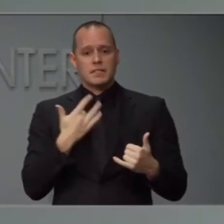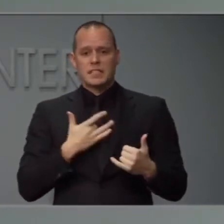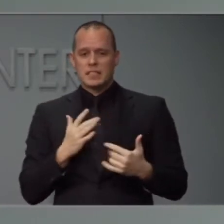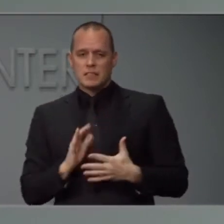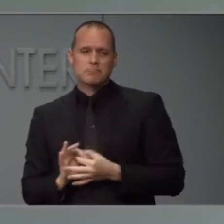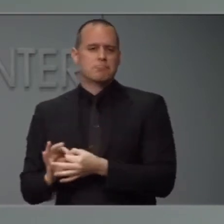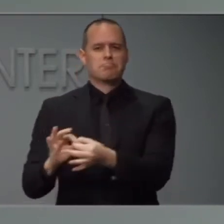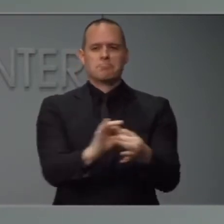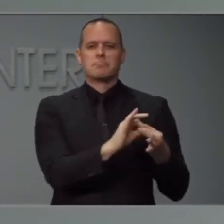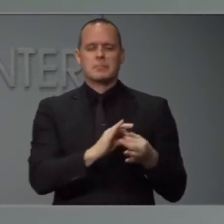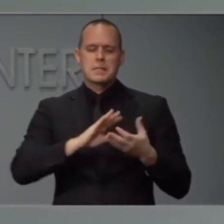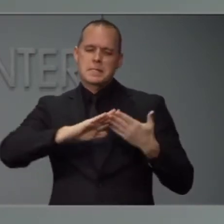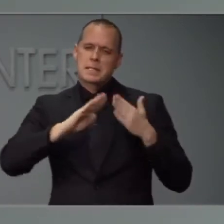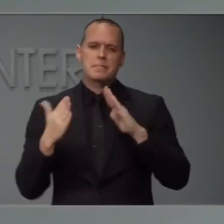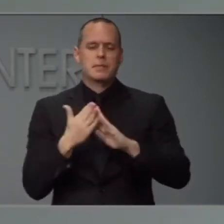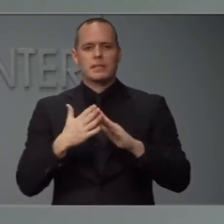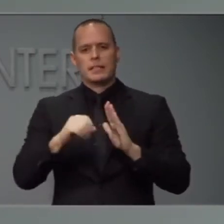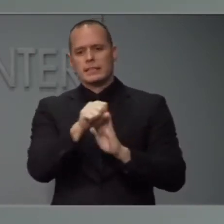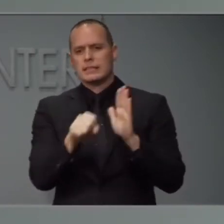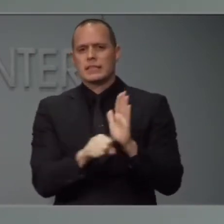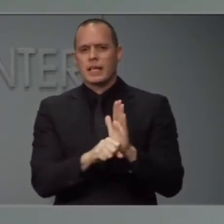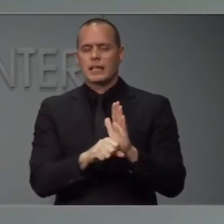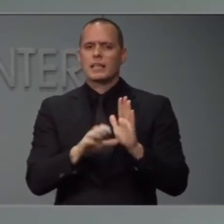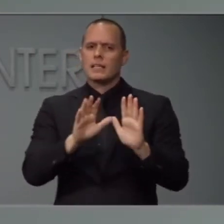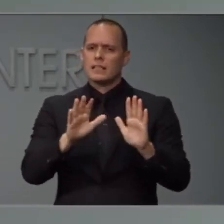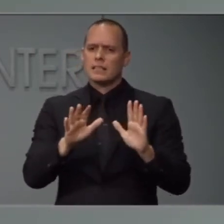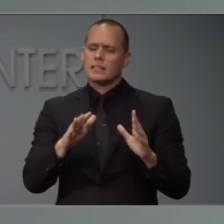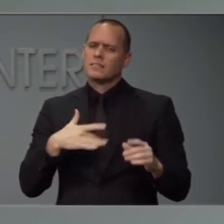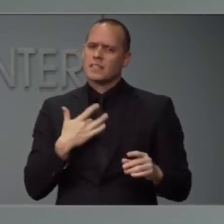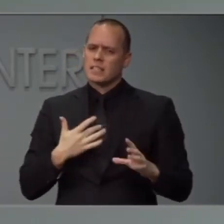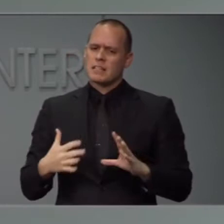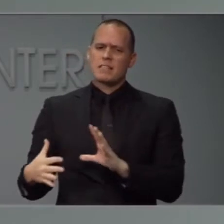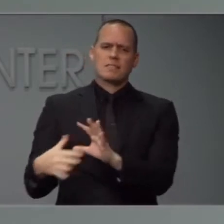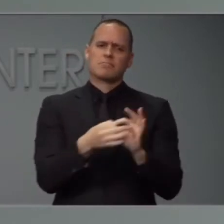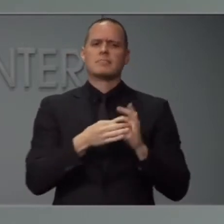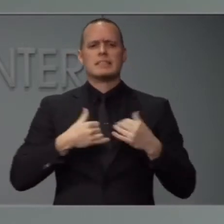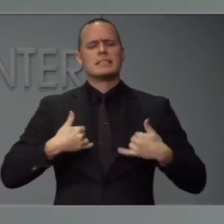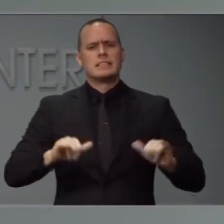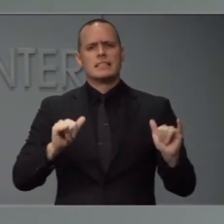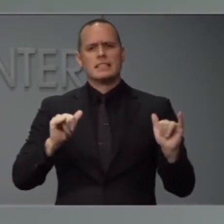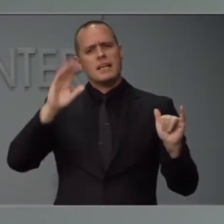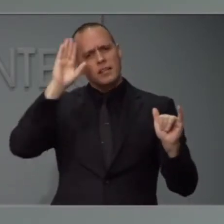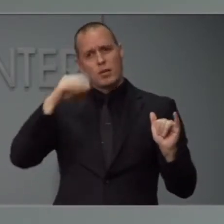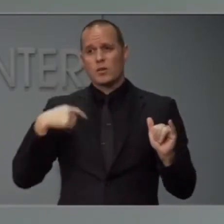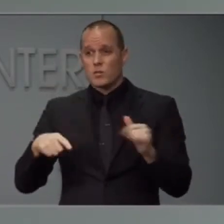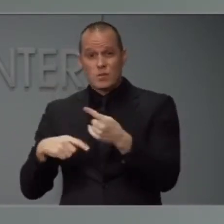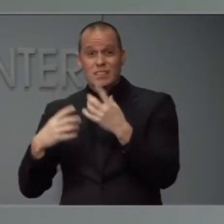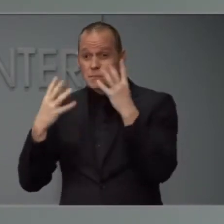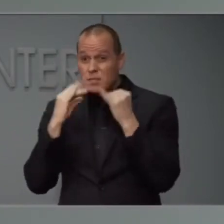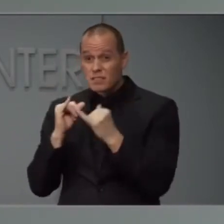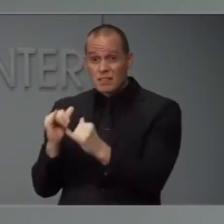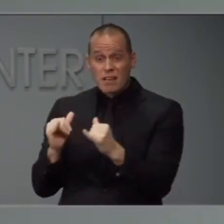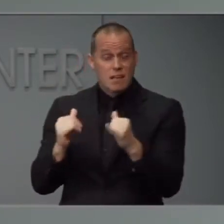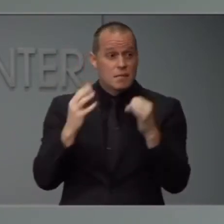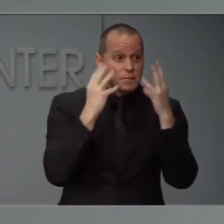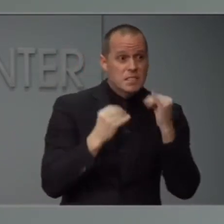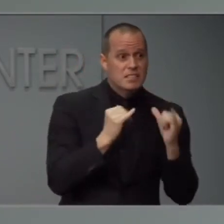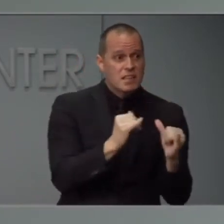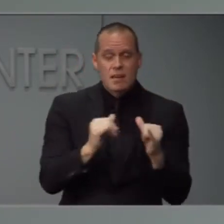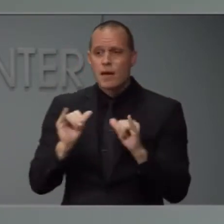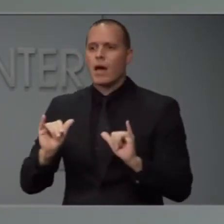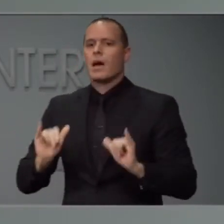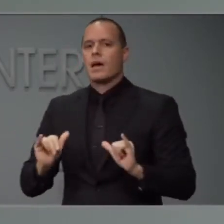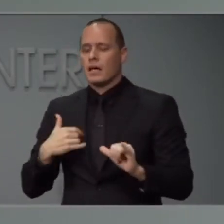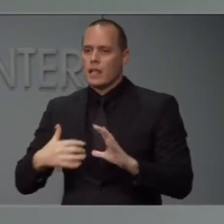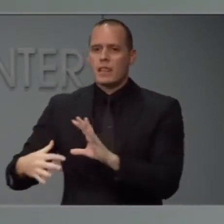community and as a state. And the more connected we know that we are through this virus by staying home to save